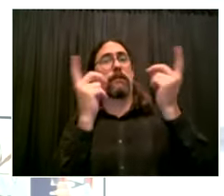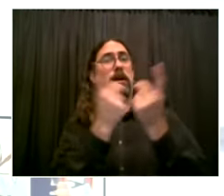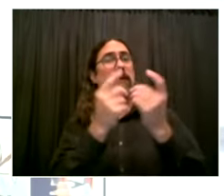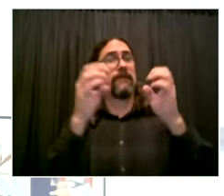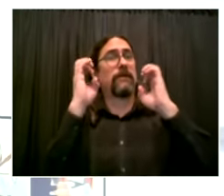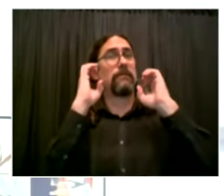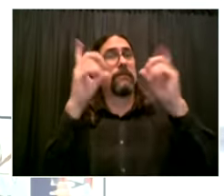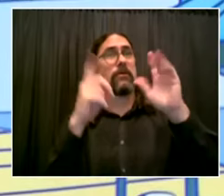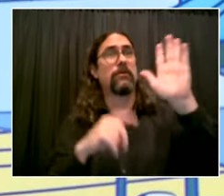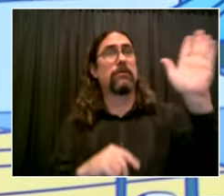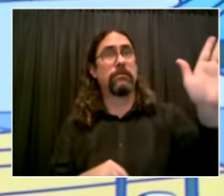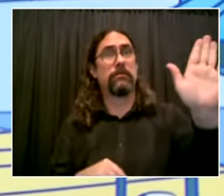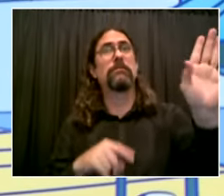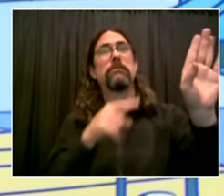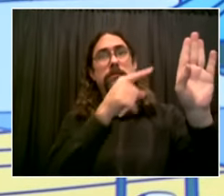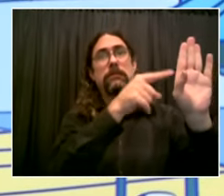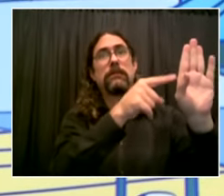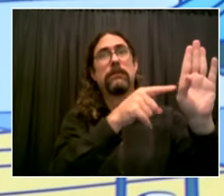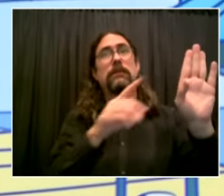go ahead cal